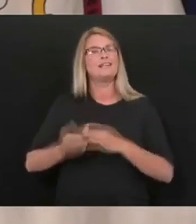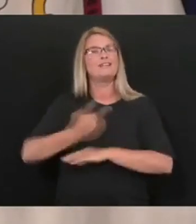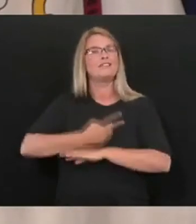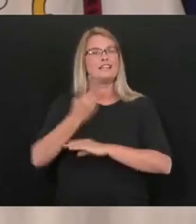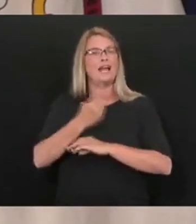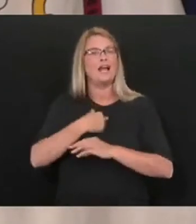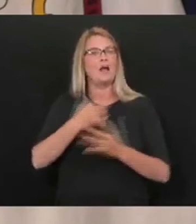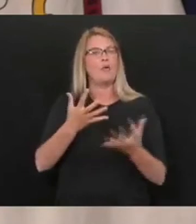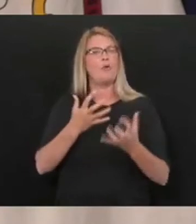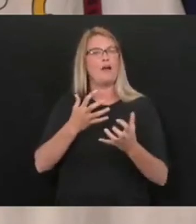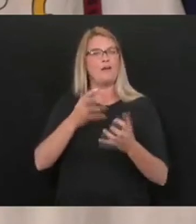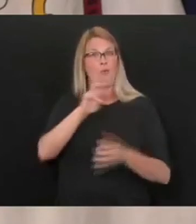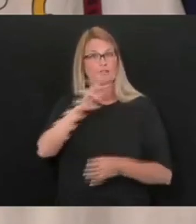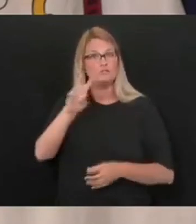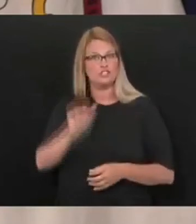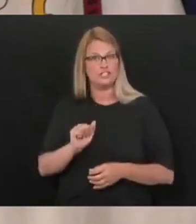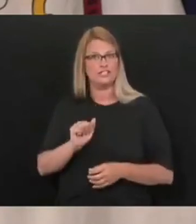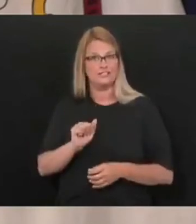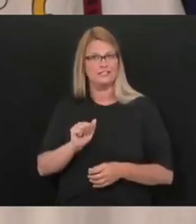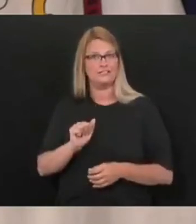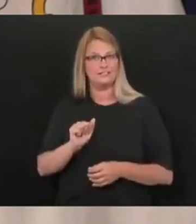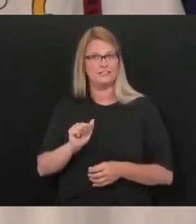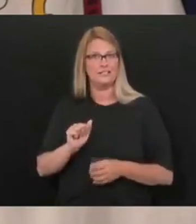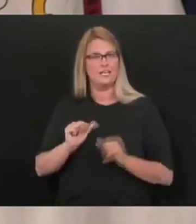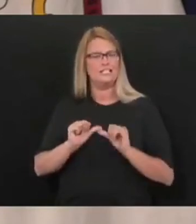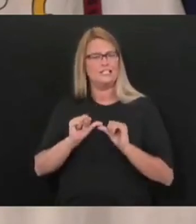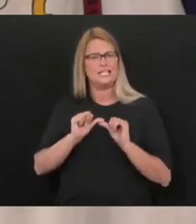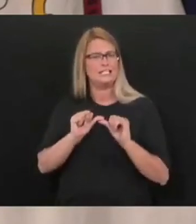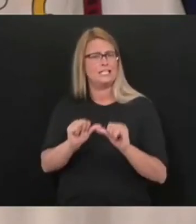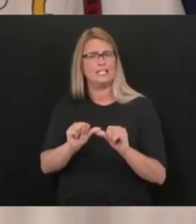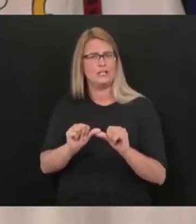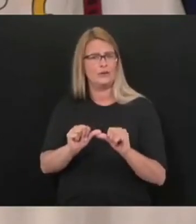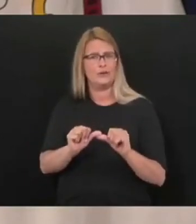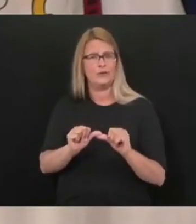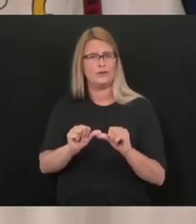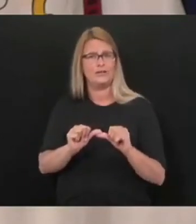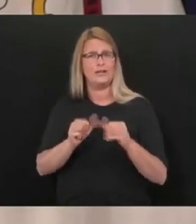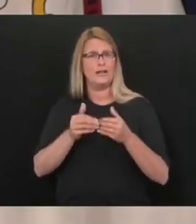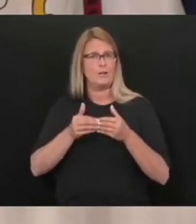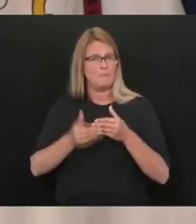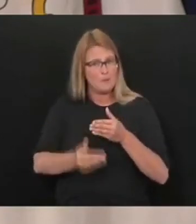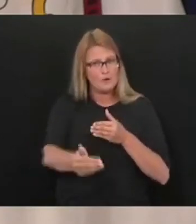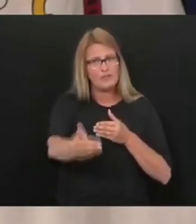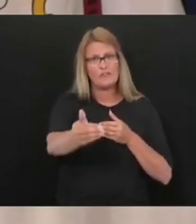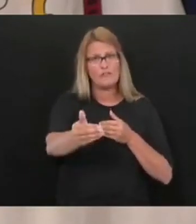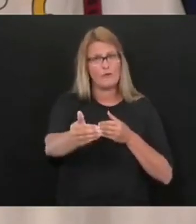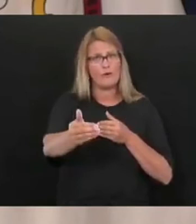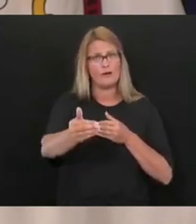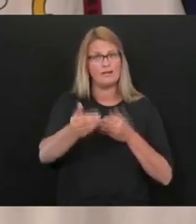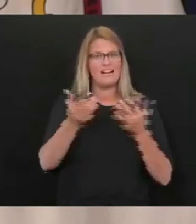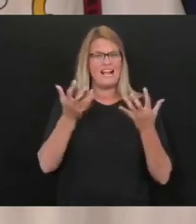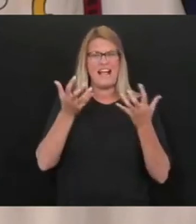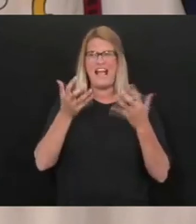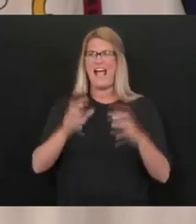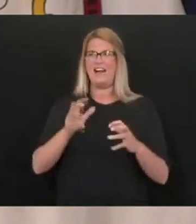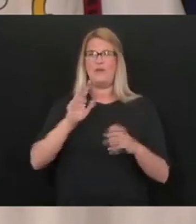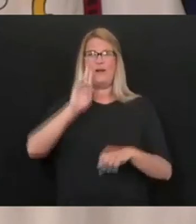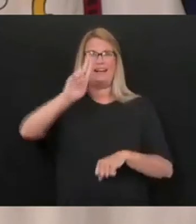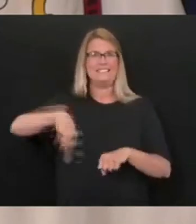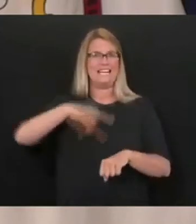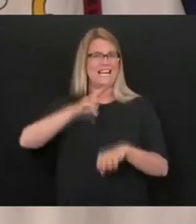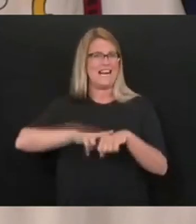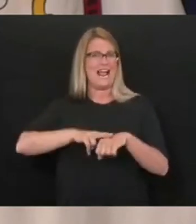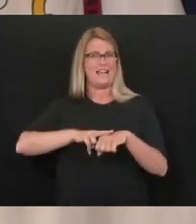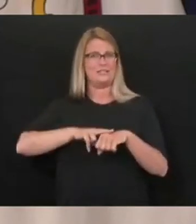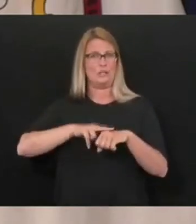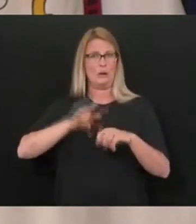Virginia to continue to move forward. I don't want us to be on, on the national scene, you know, with